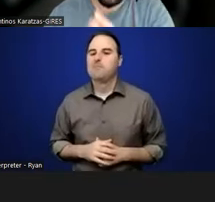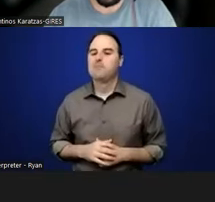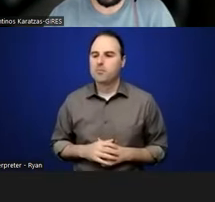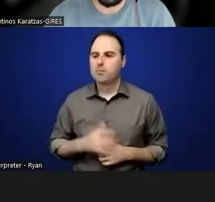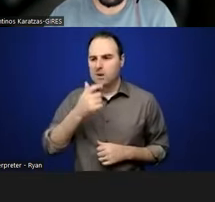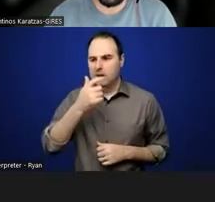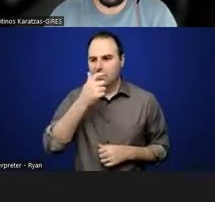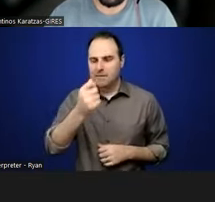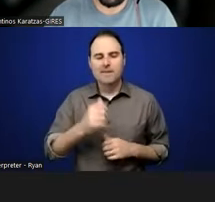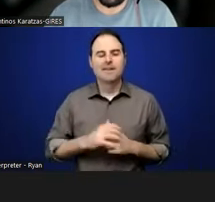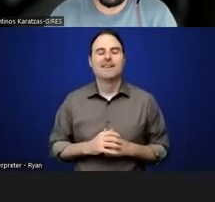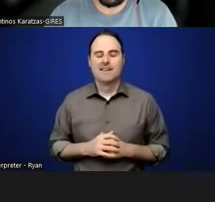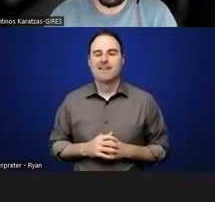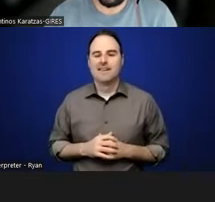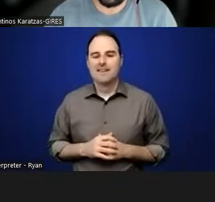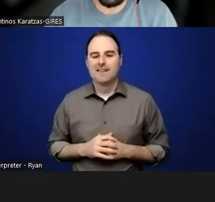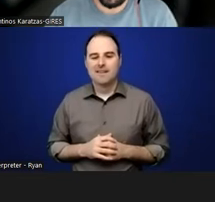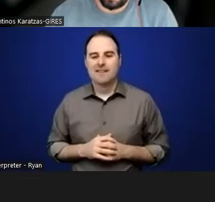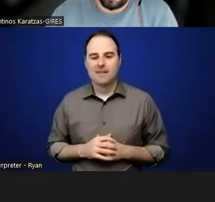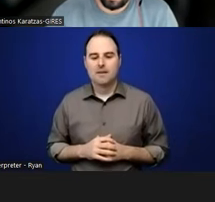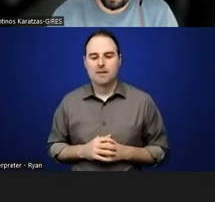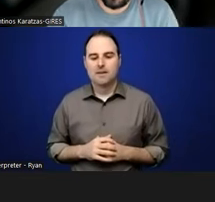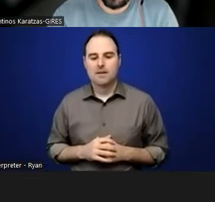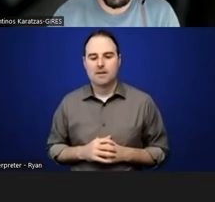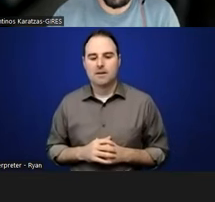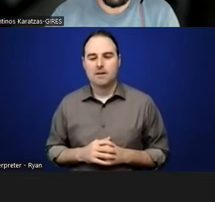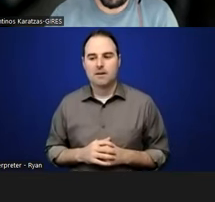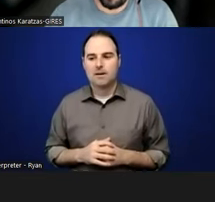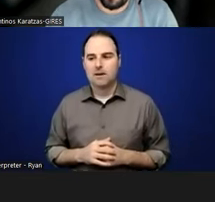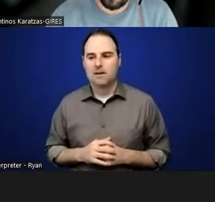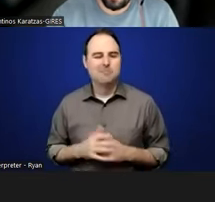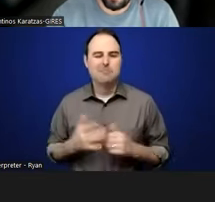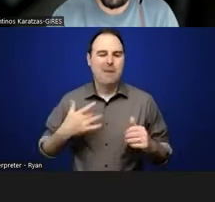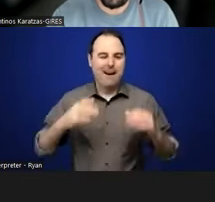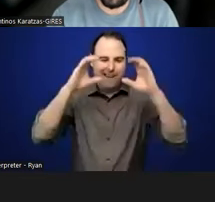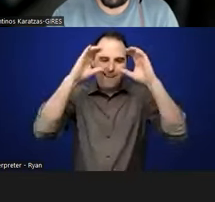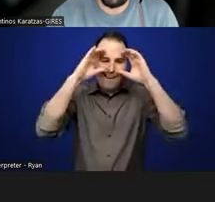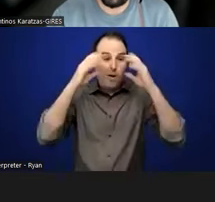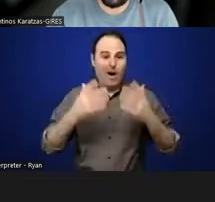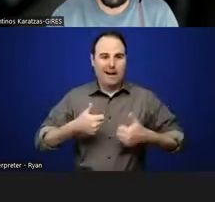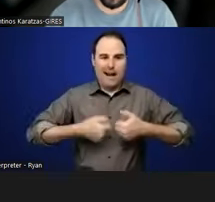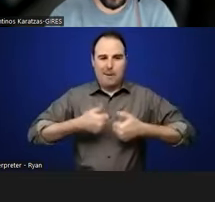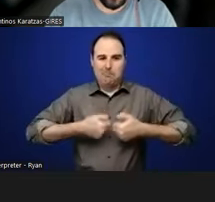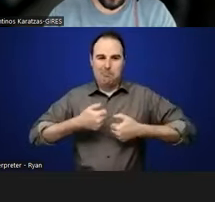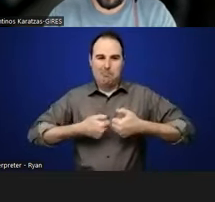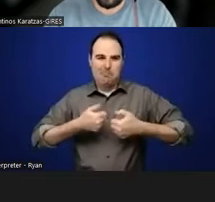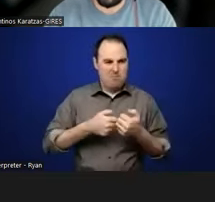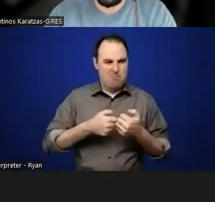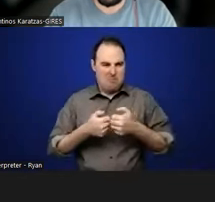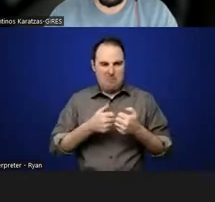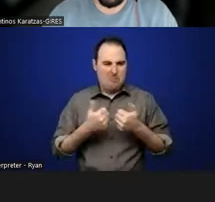oftentimes it's kind of more geared towards like gaming. But this particular